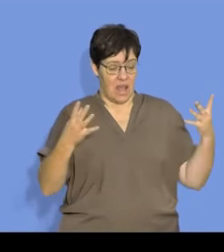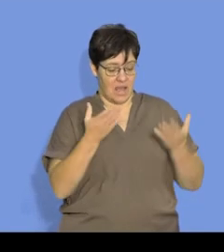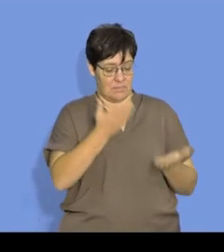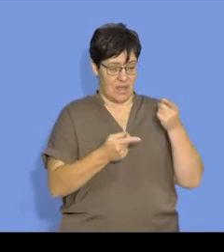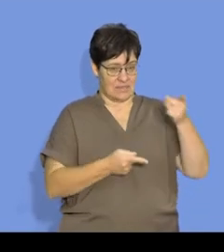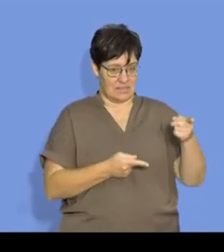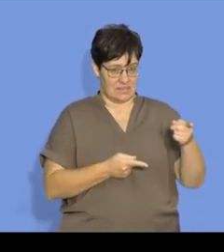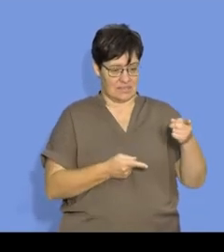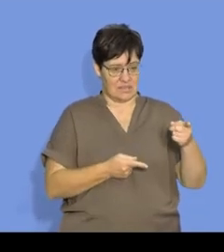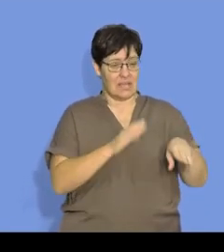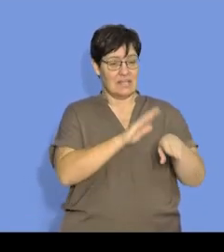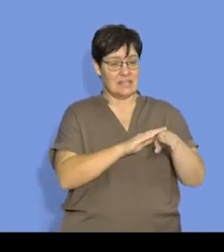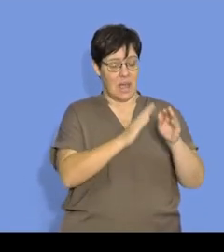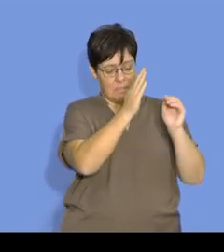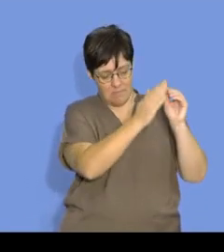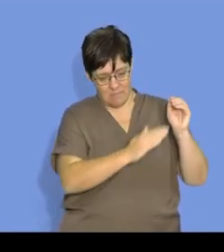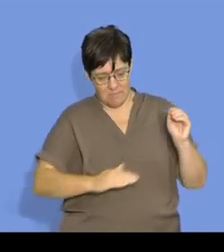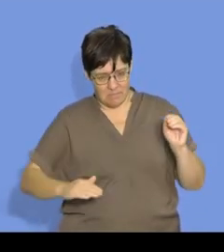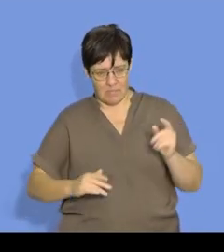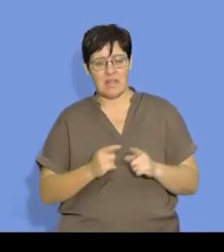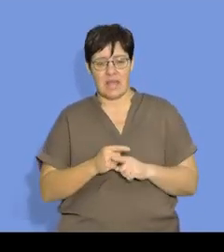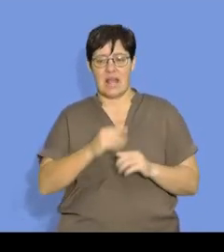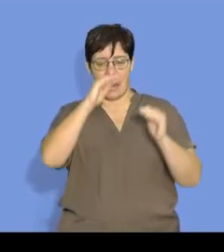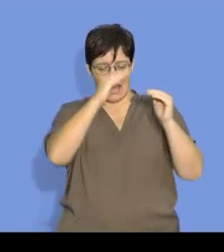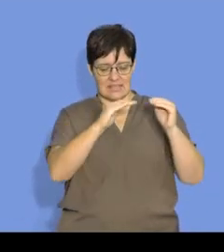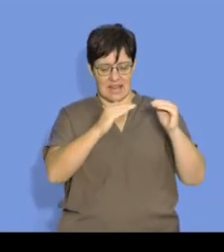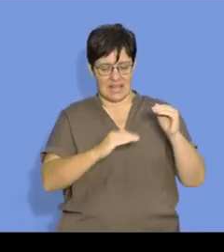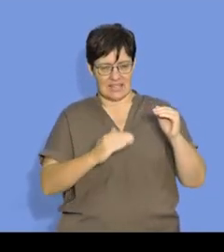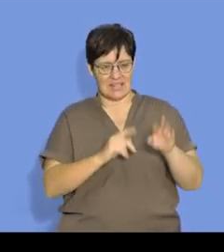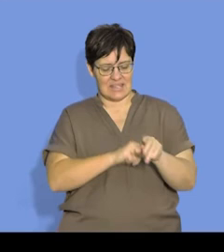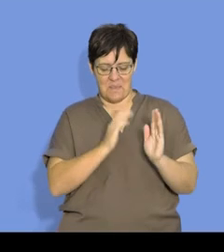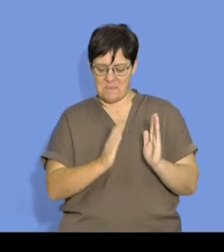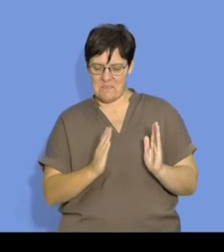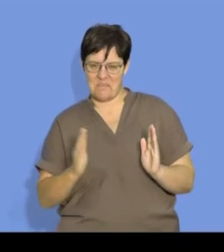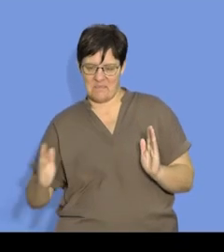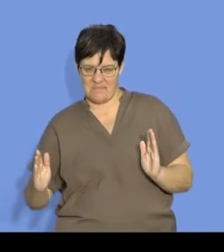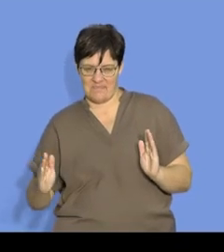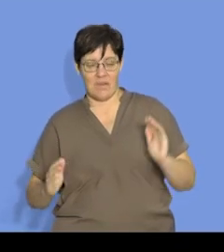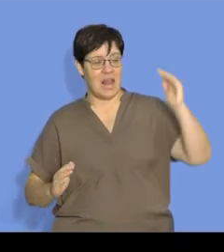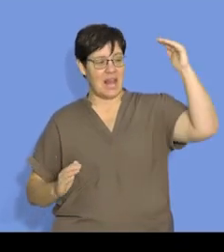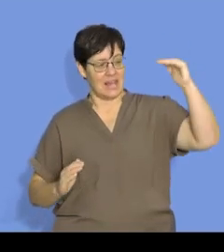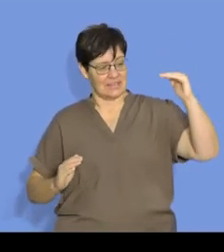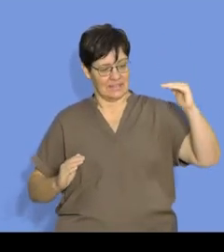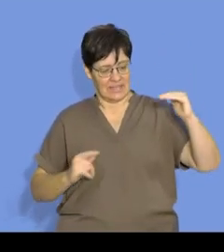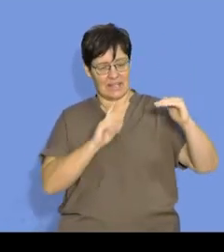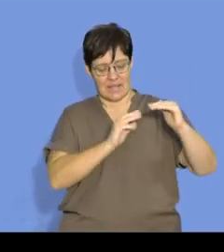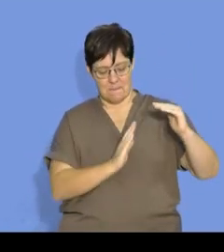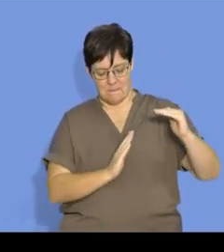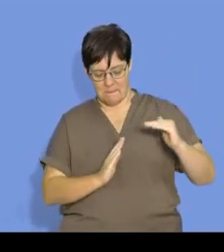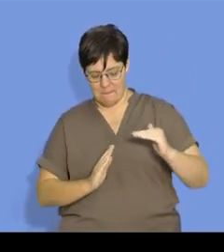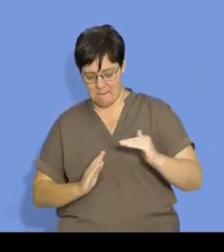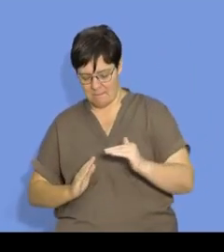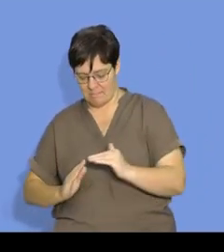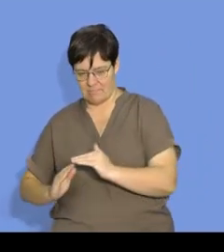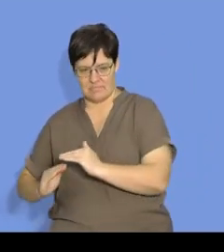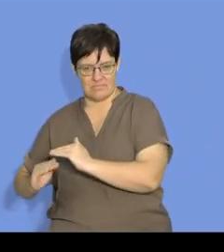time, the mass is less. After a time, the mass is less. Up to a point, like I said, that segment there, the